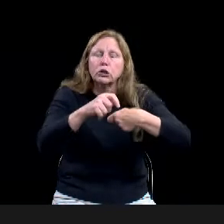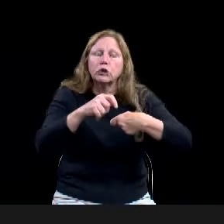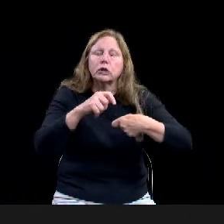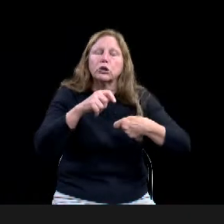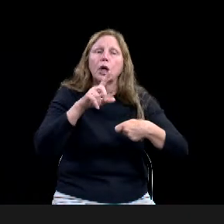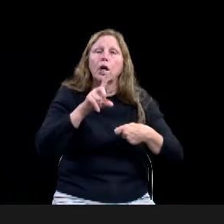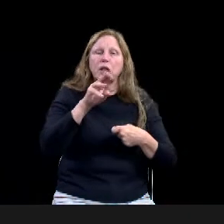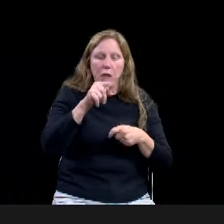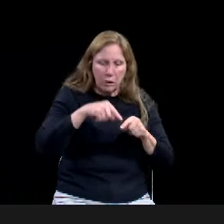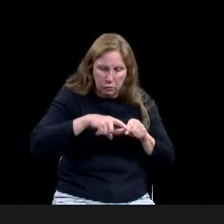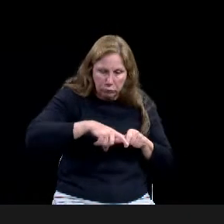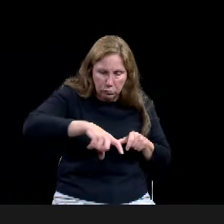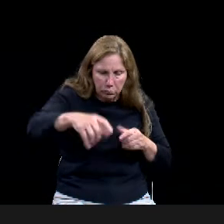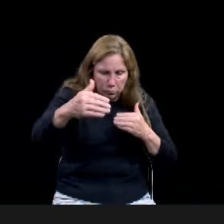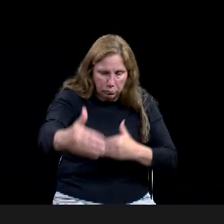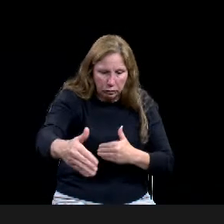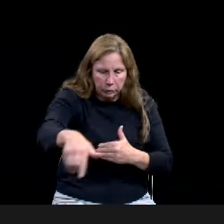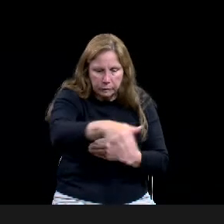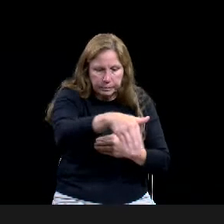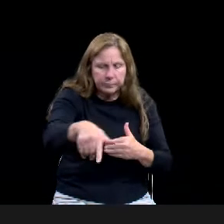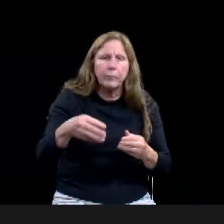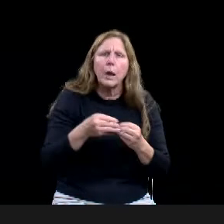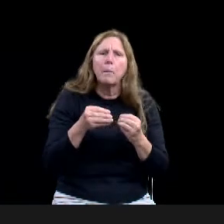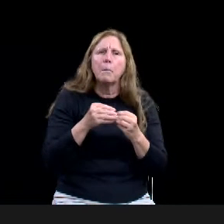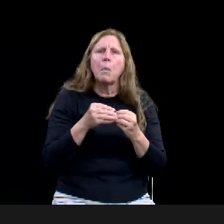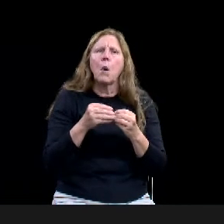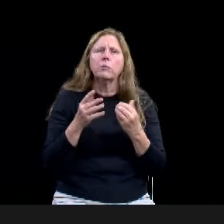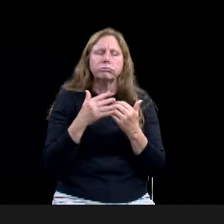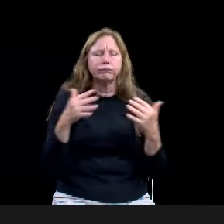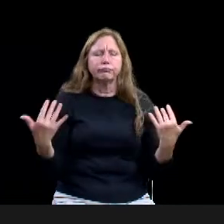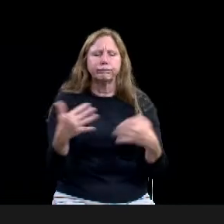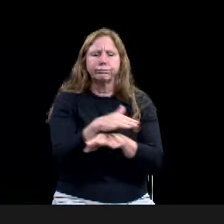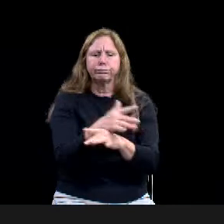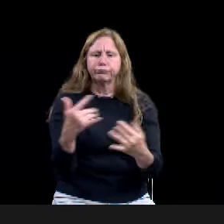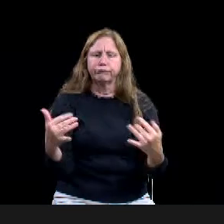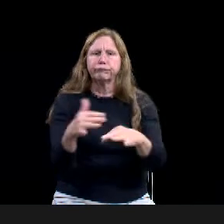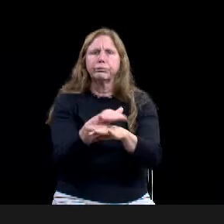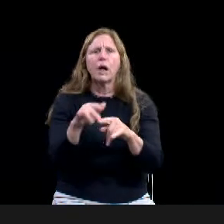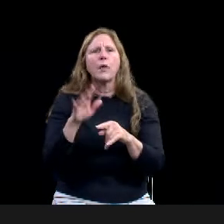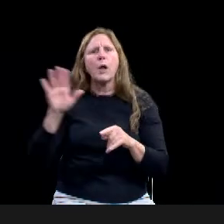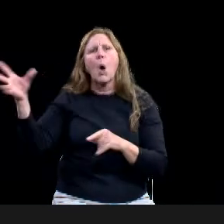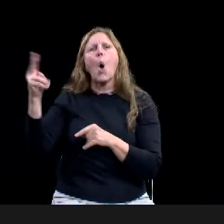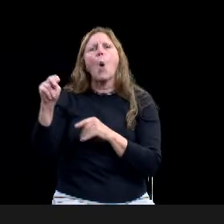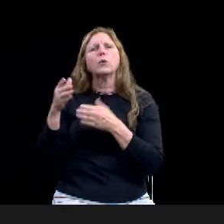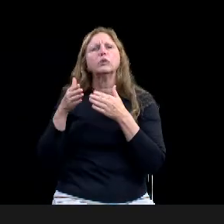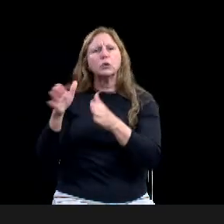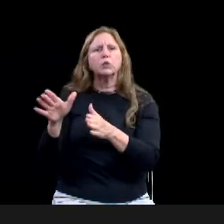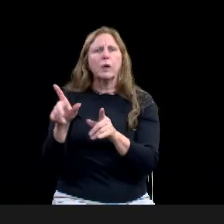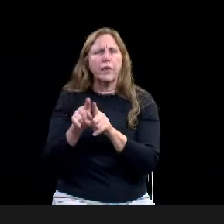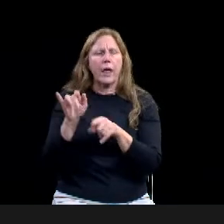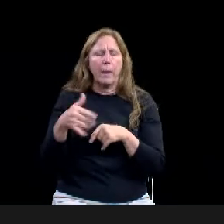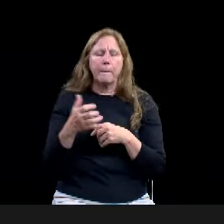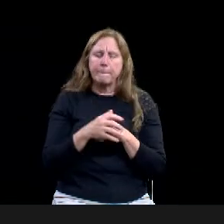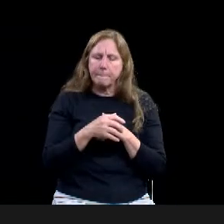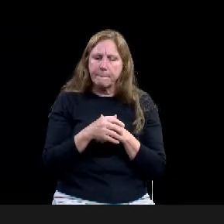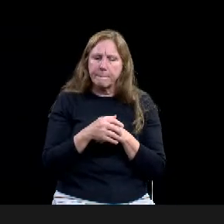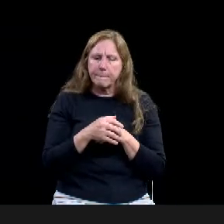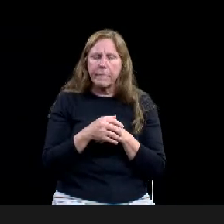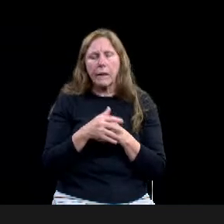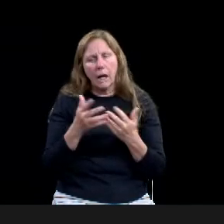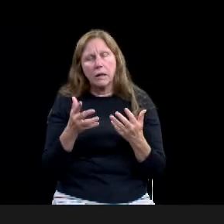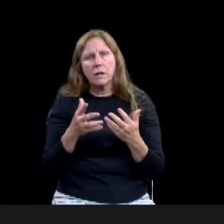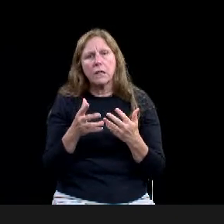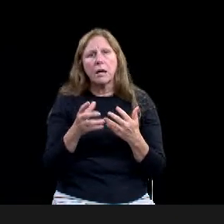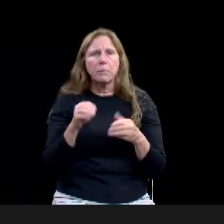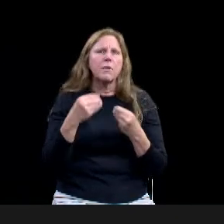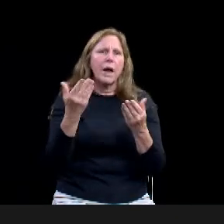and, um, and provide better connectivity with future expansions on campus. So, uh, we, staff and plan commission,